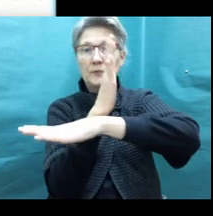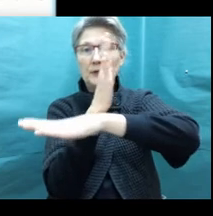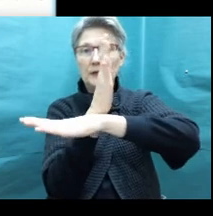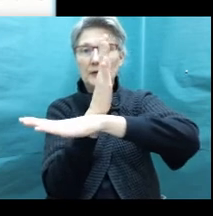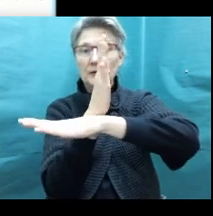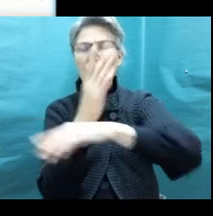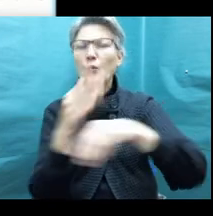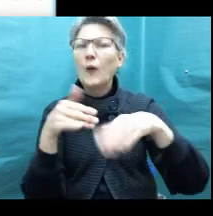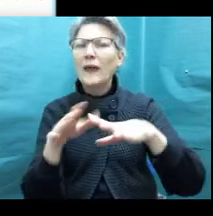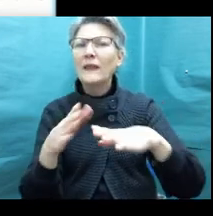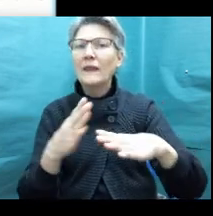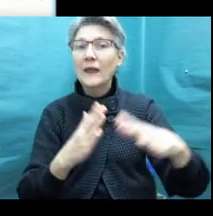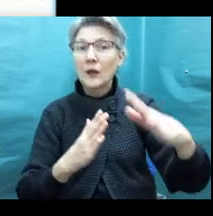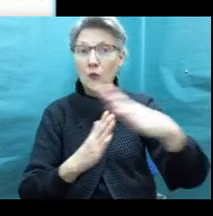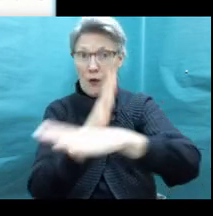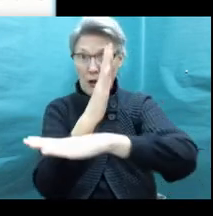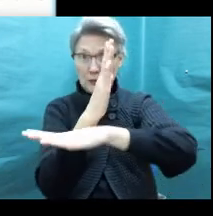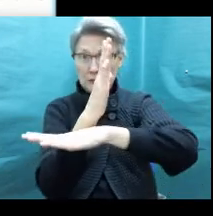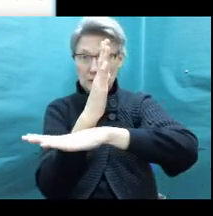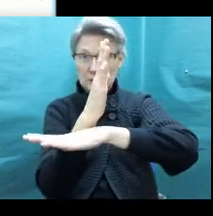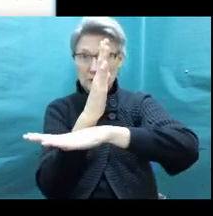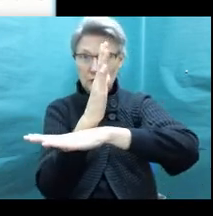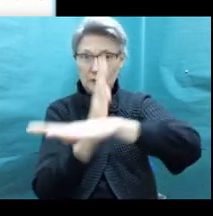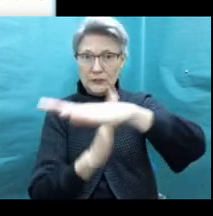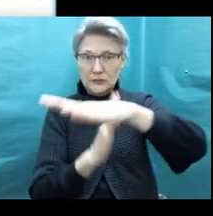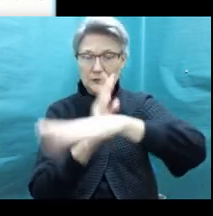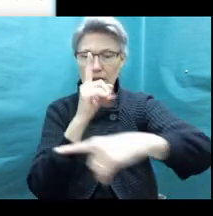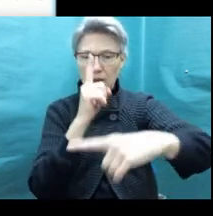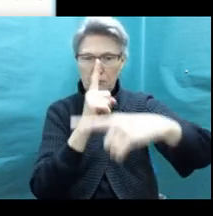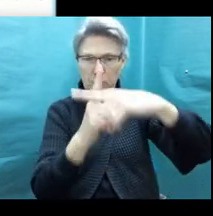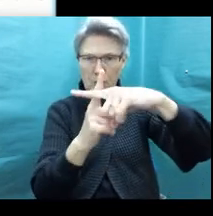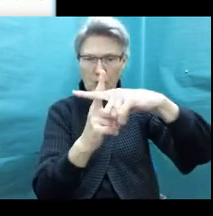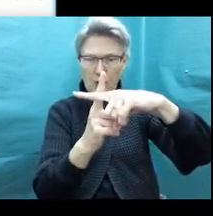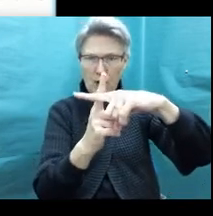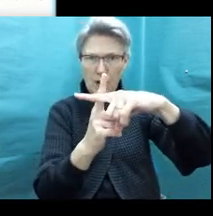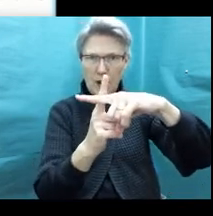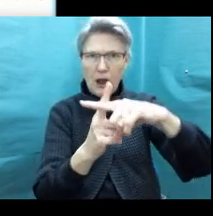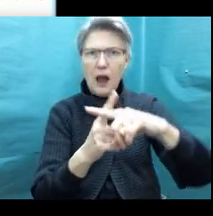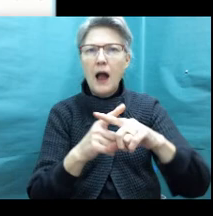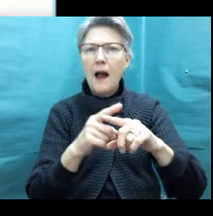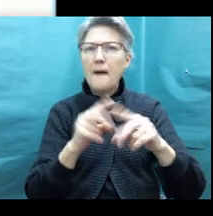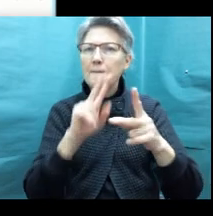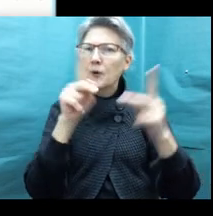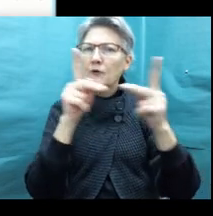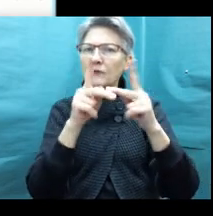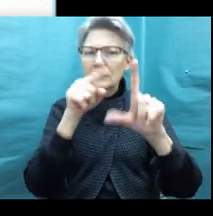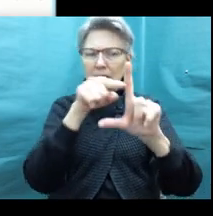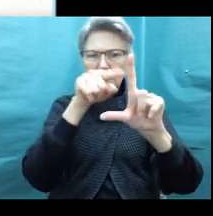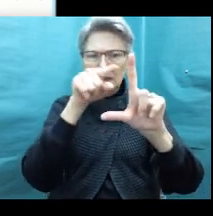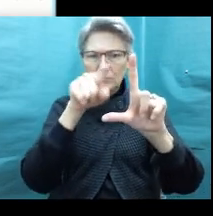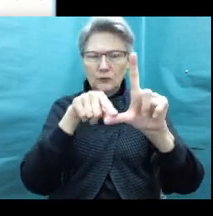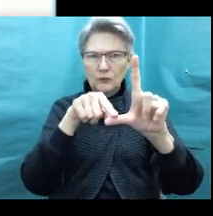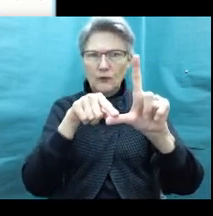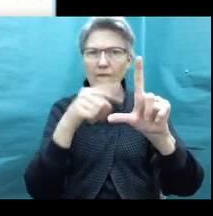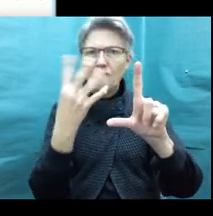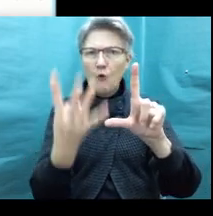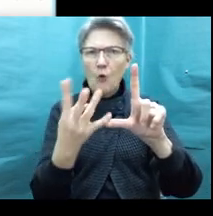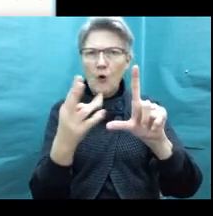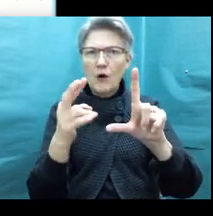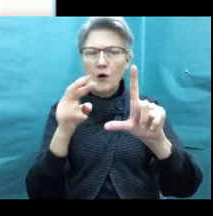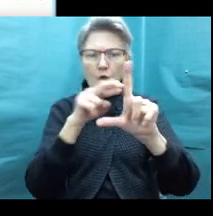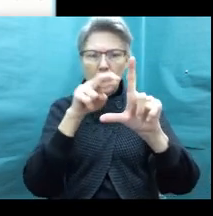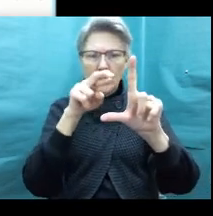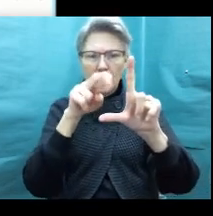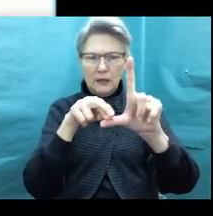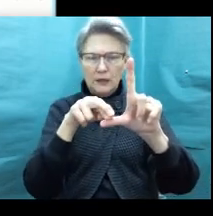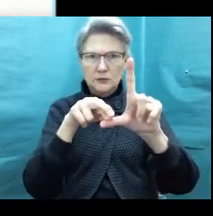the way that they cross or intersects forms four right angles. And I could write